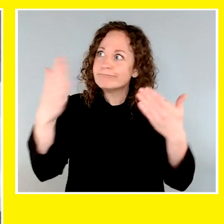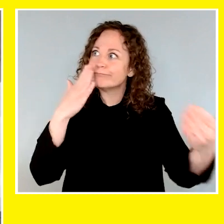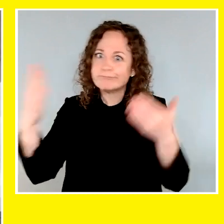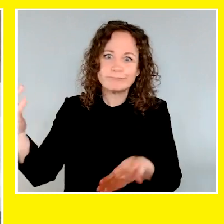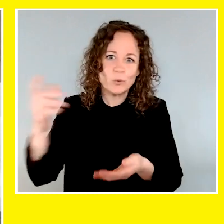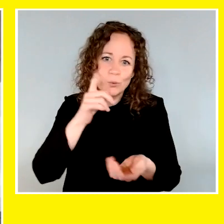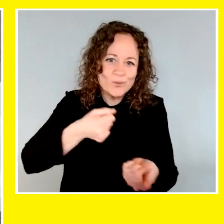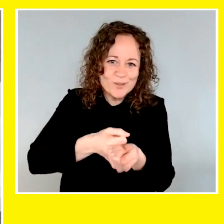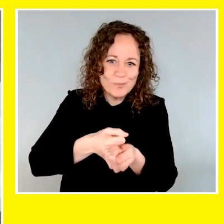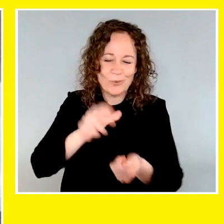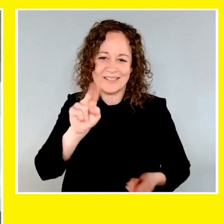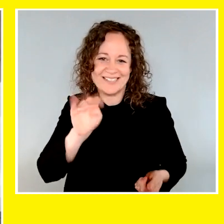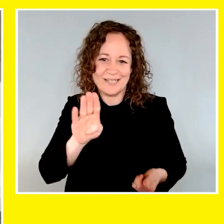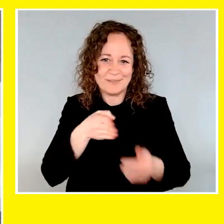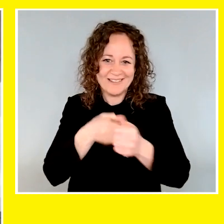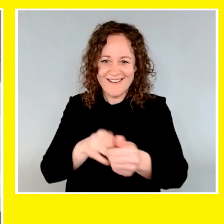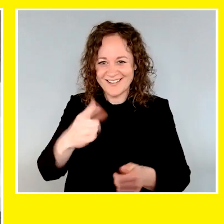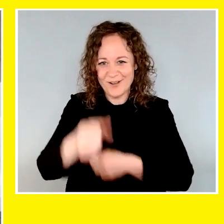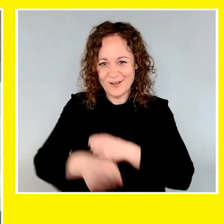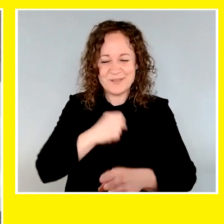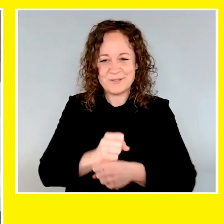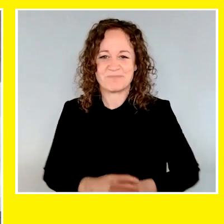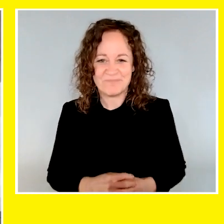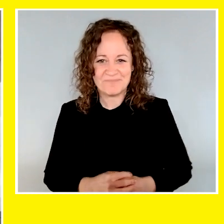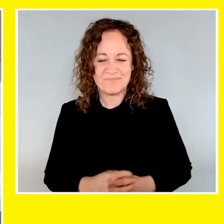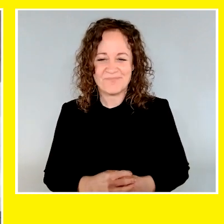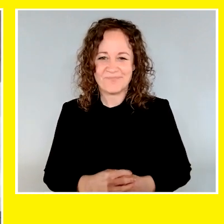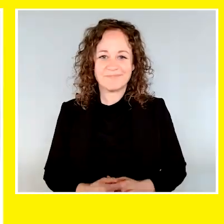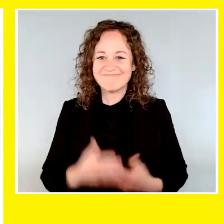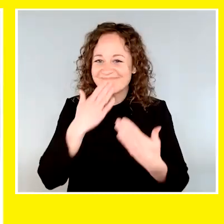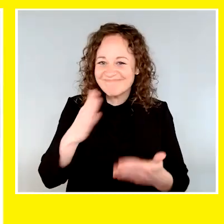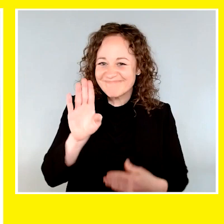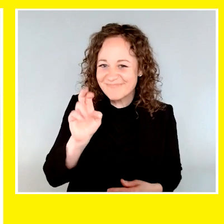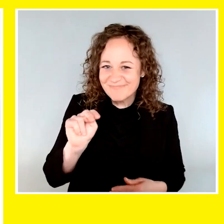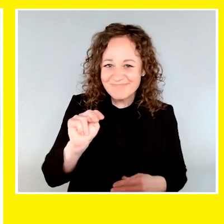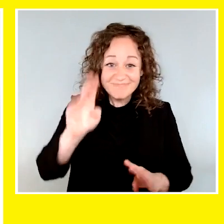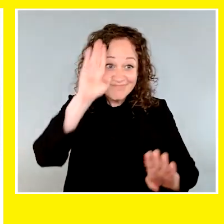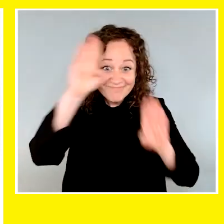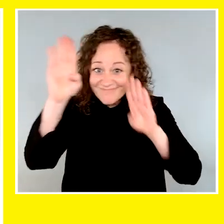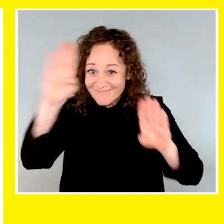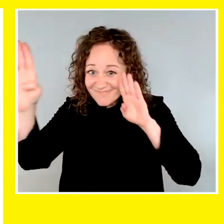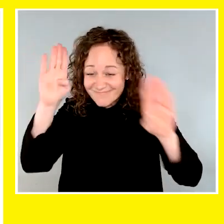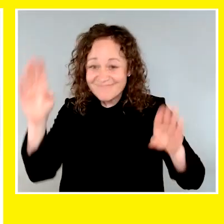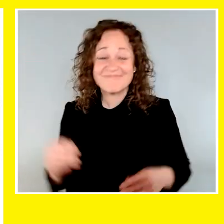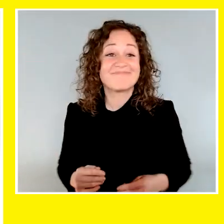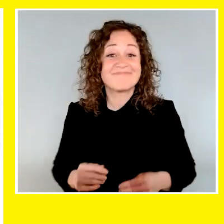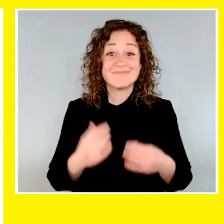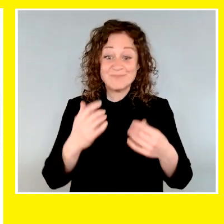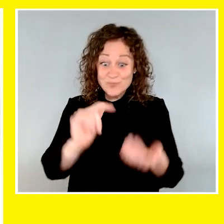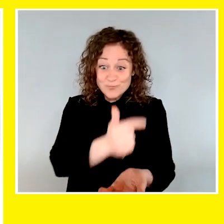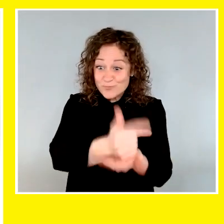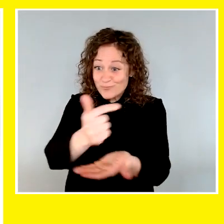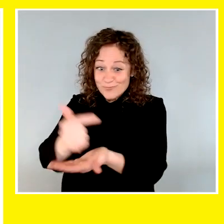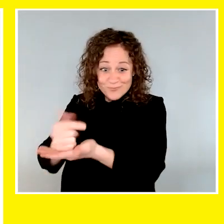special people and organizations who supported CNIB Guide Dogs this year. Hi, everyone, and congratulations to all of